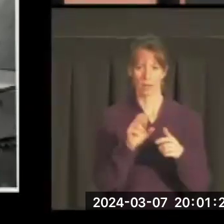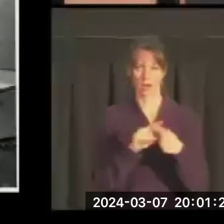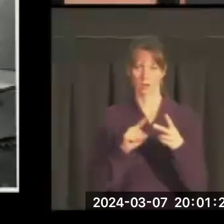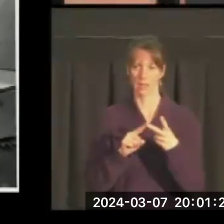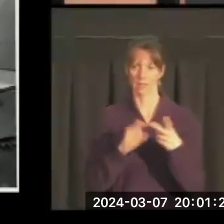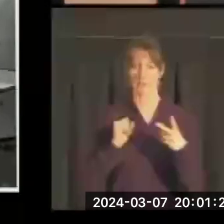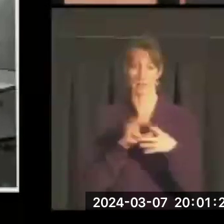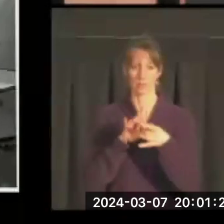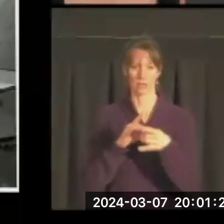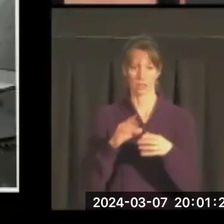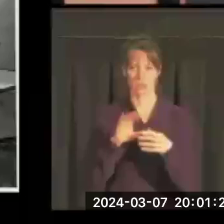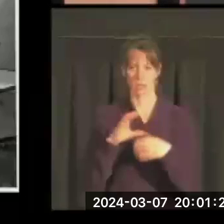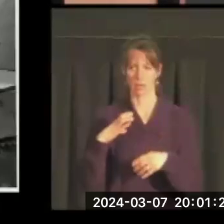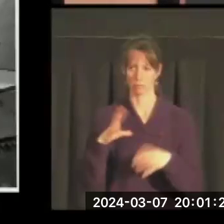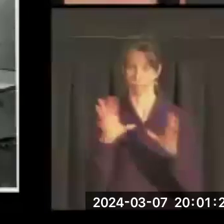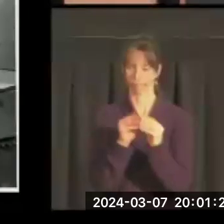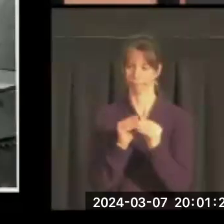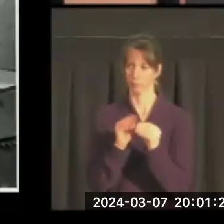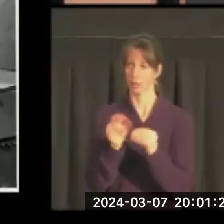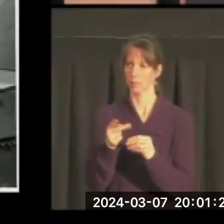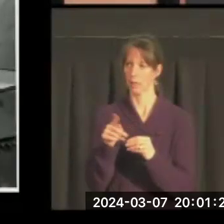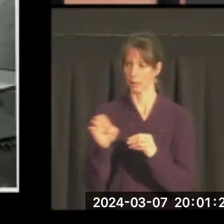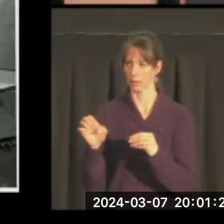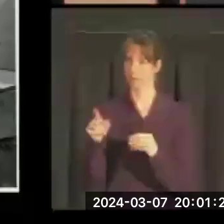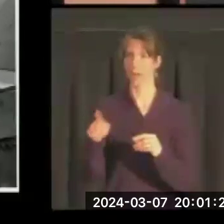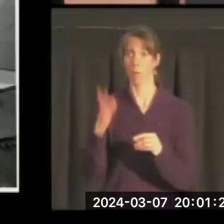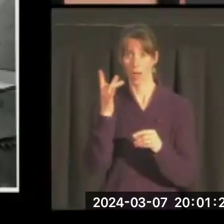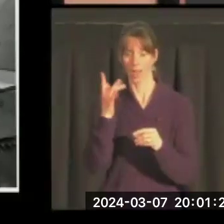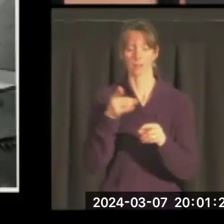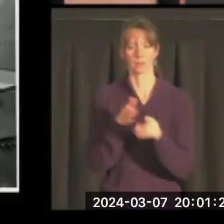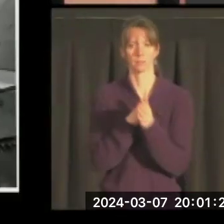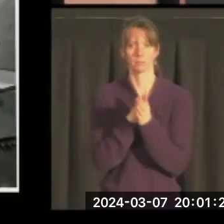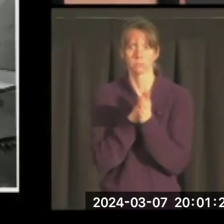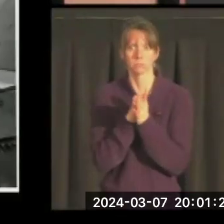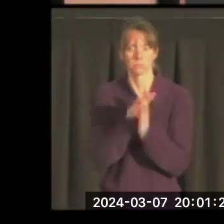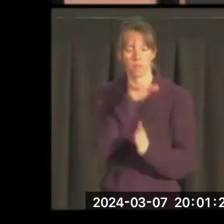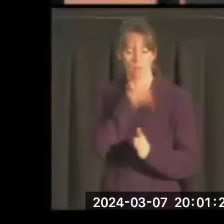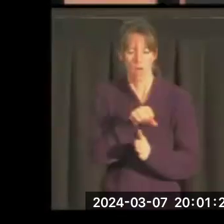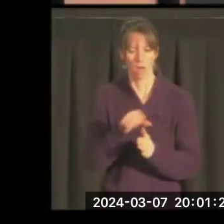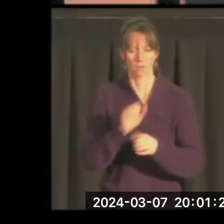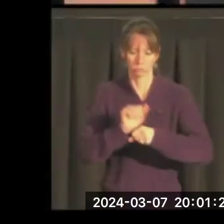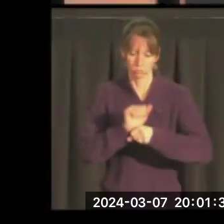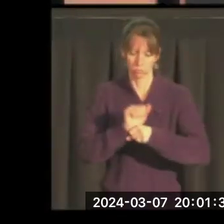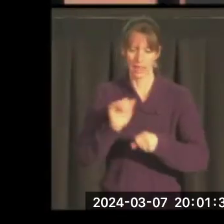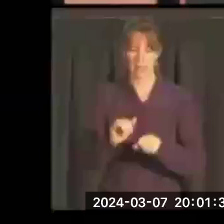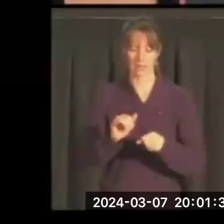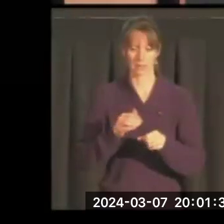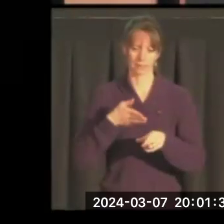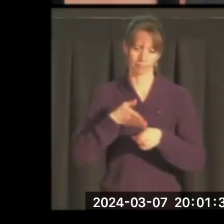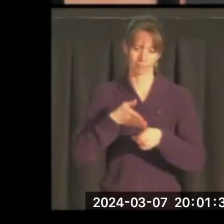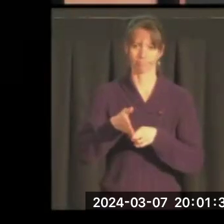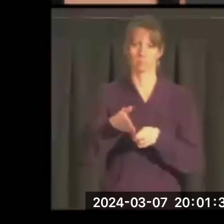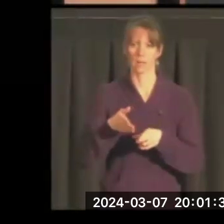because this was his passion. And so, in this capacity, he traveled